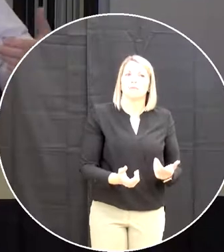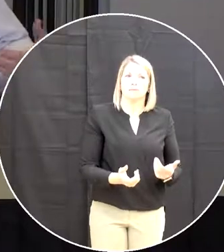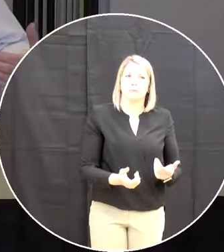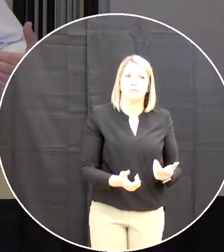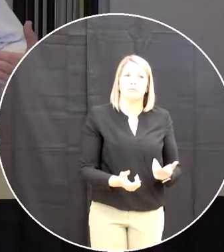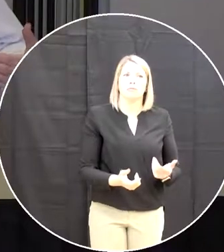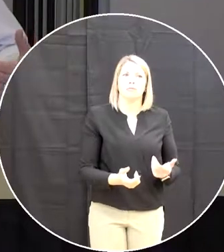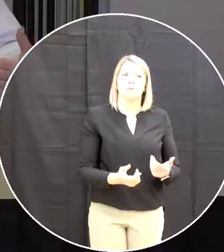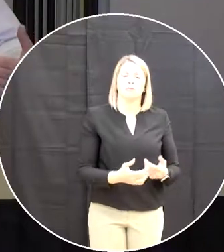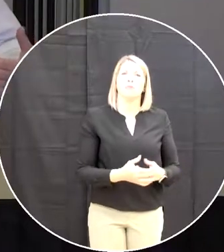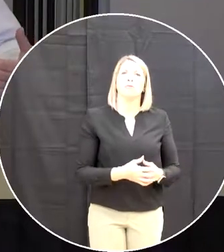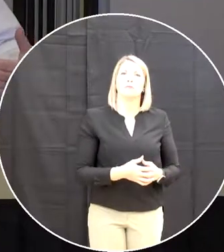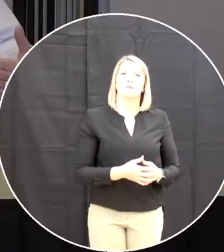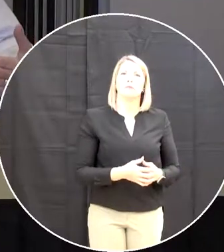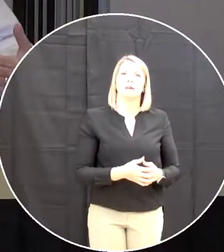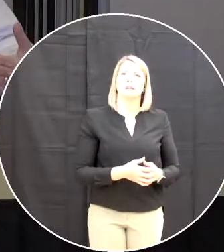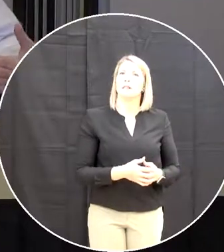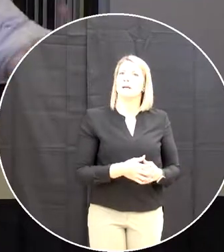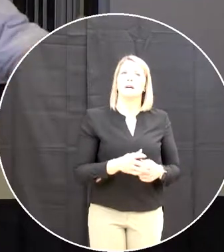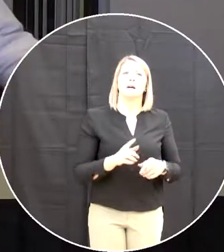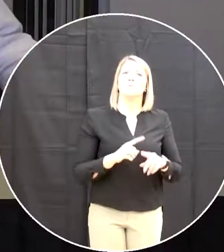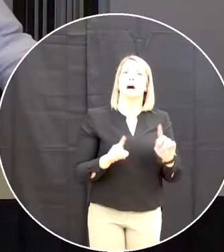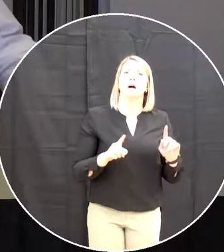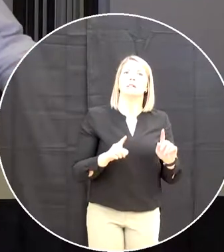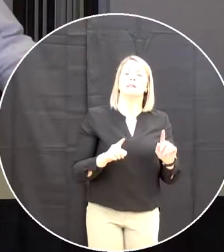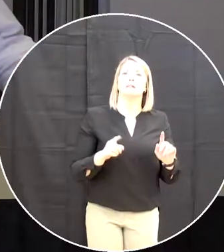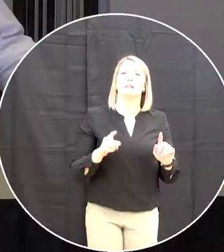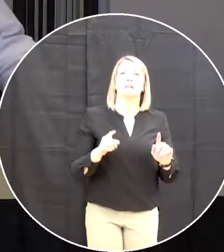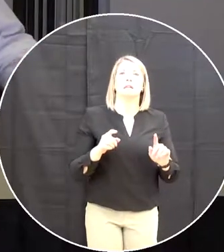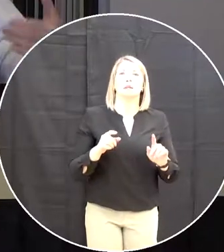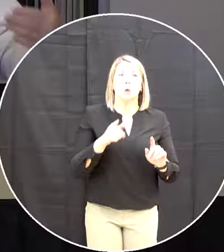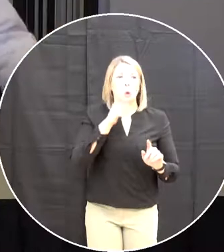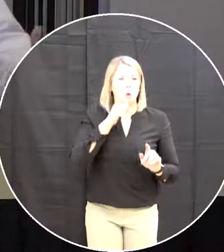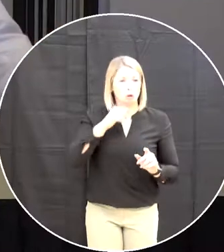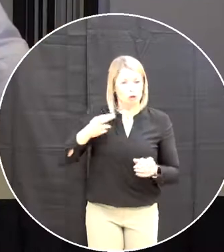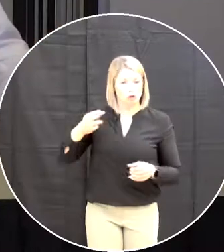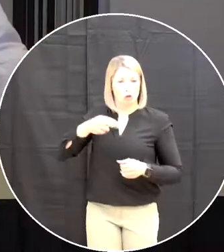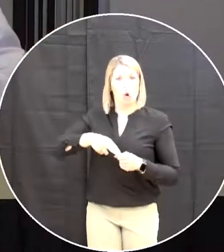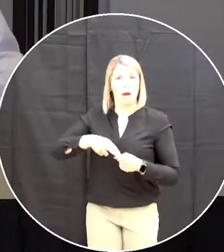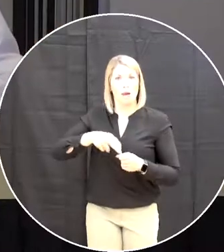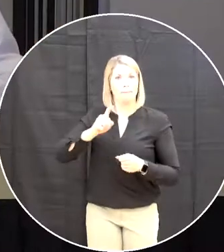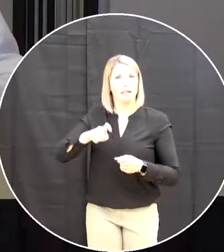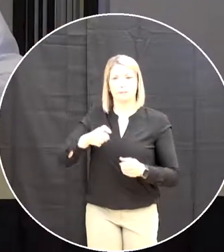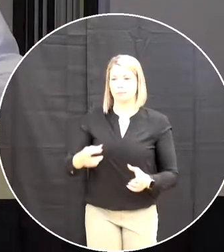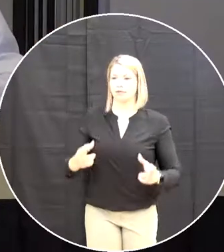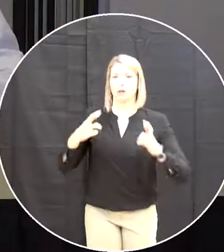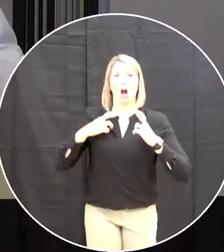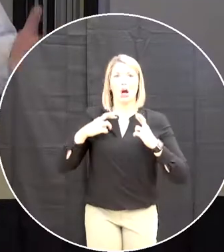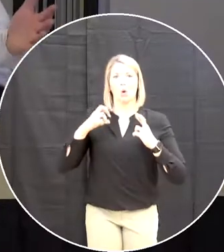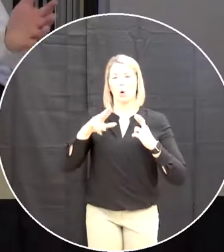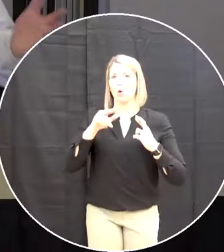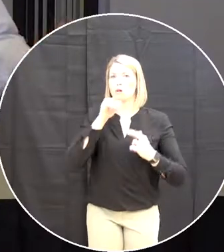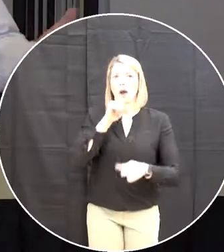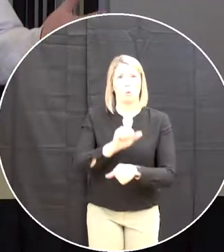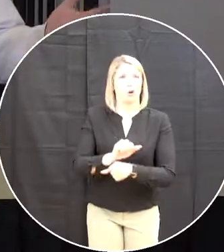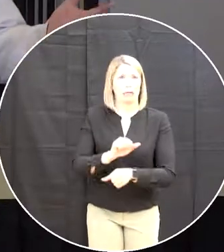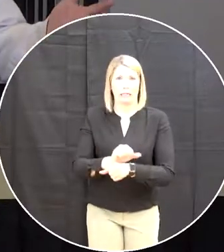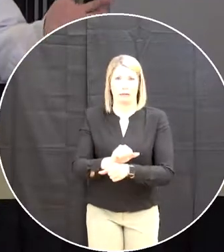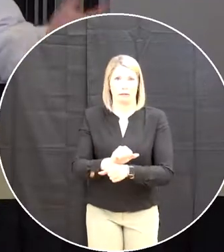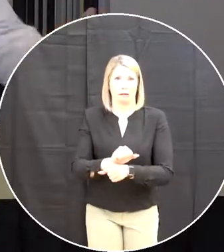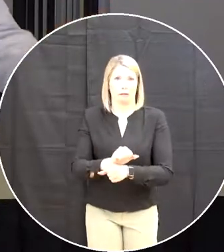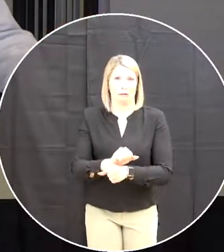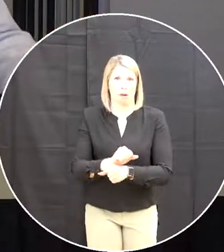retired or unemployed to put this time in for someone who doesn't need